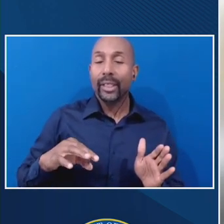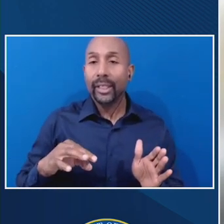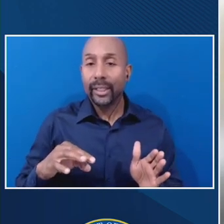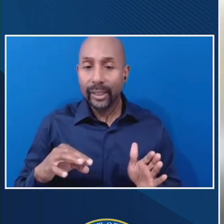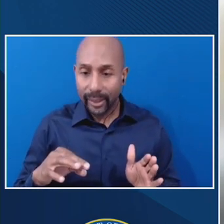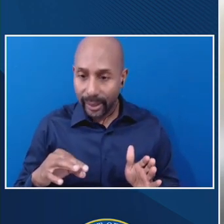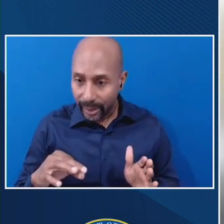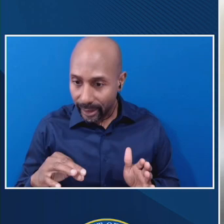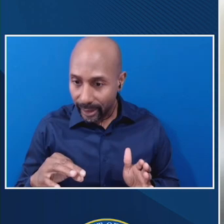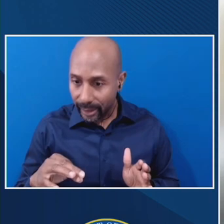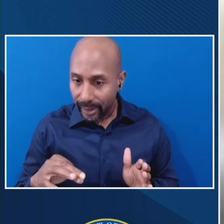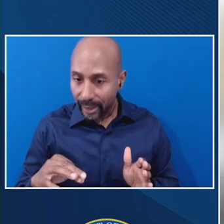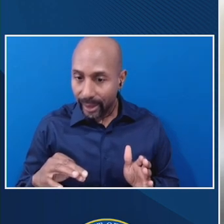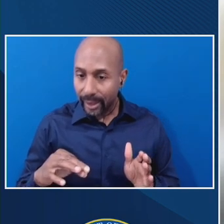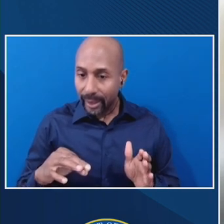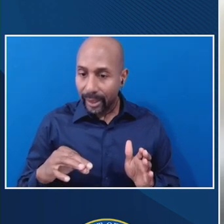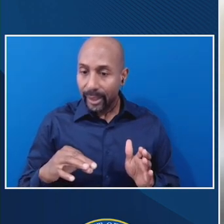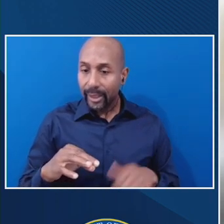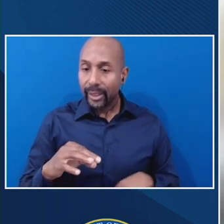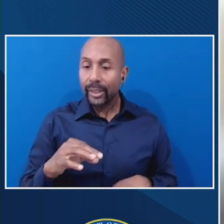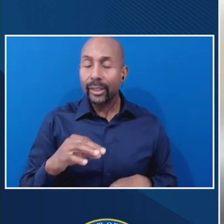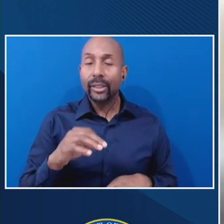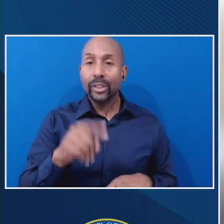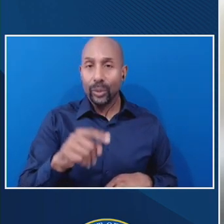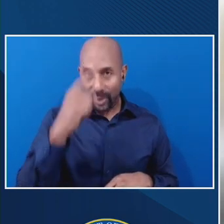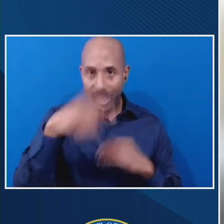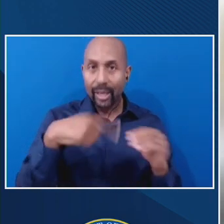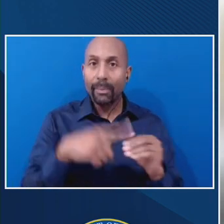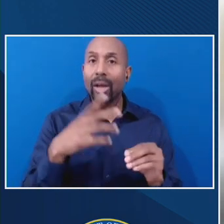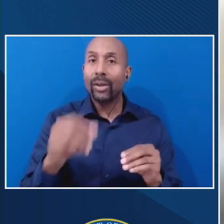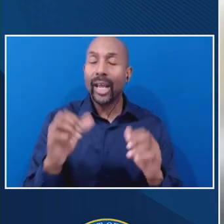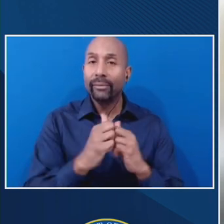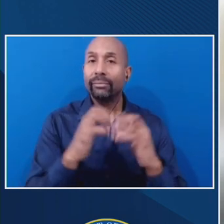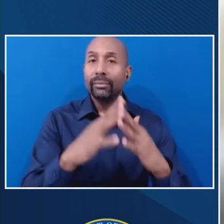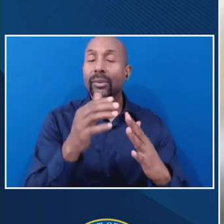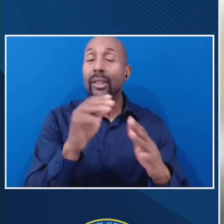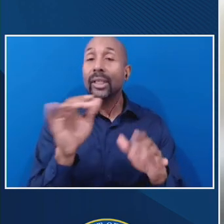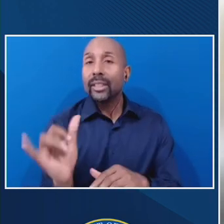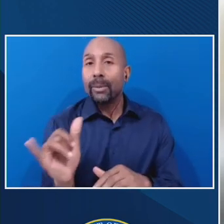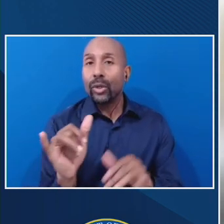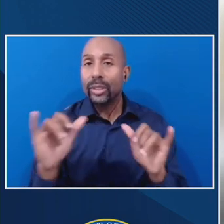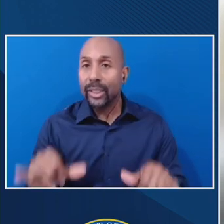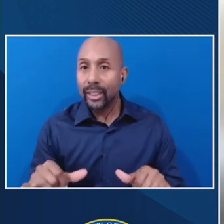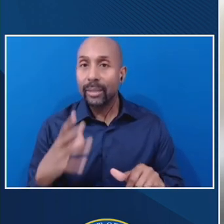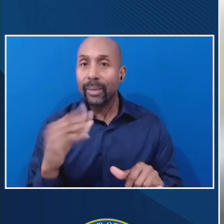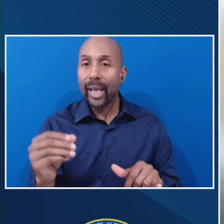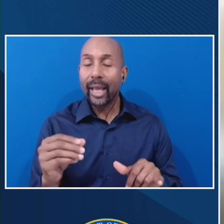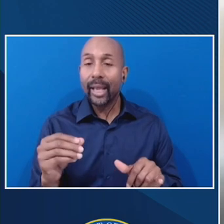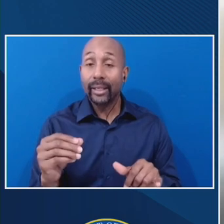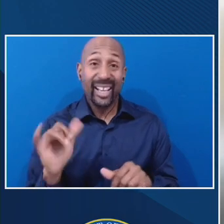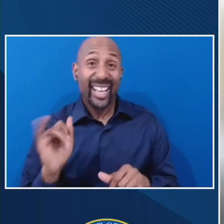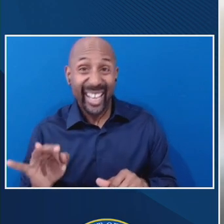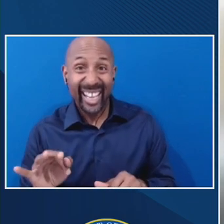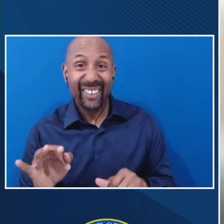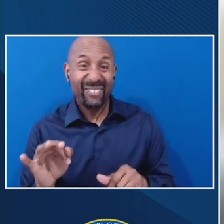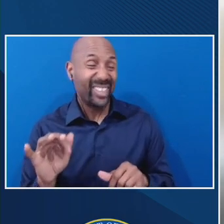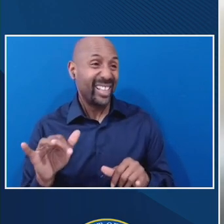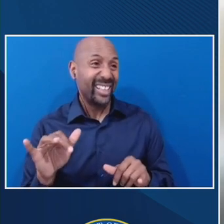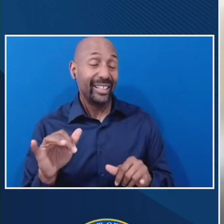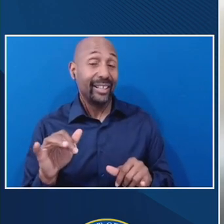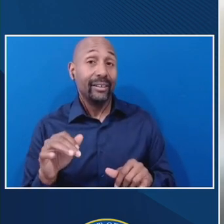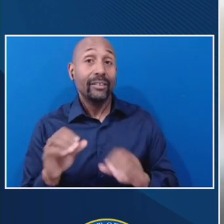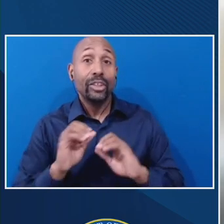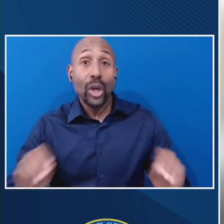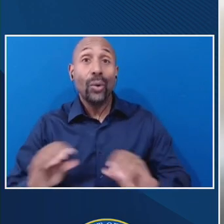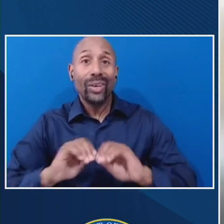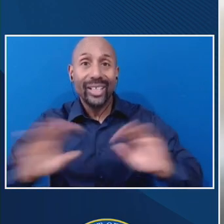about and implement similar kinds of systems, and to do so without a clear definition of what is truly a distance ed